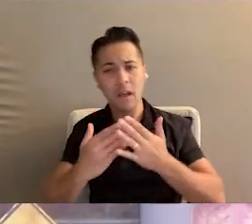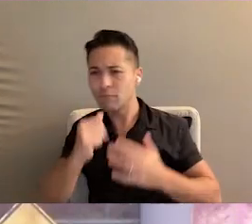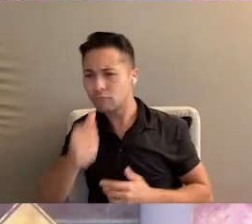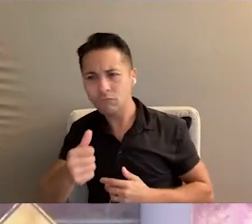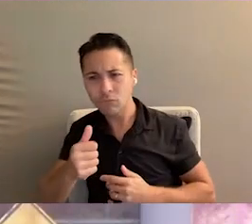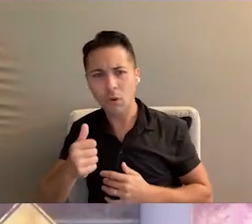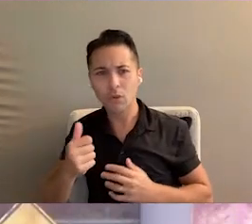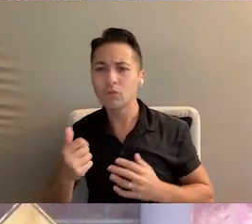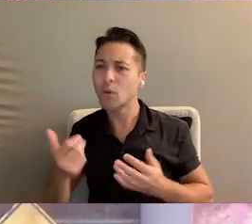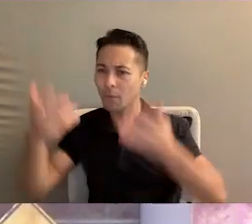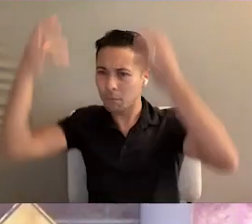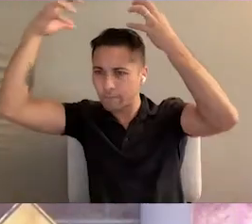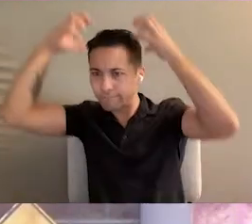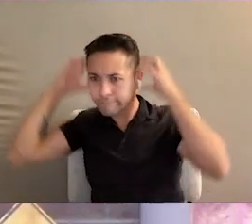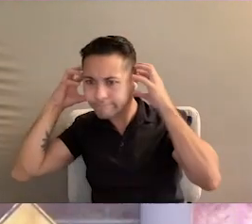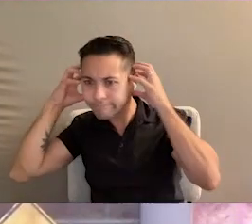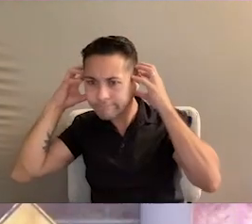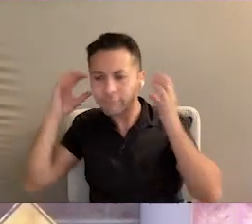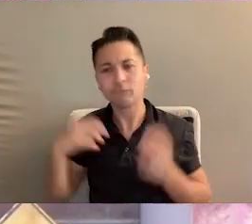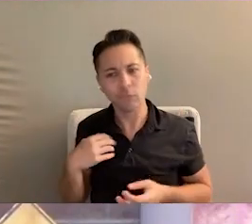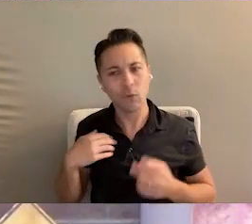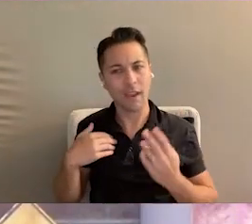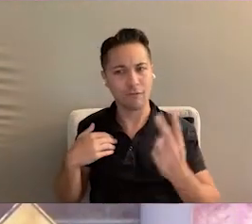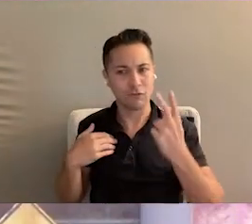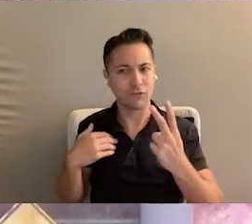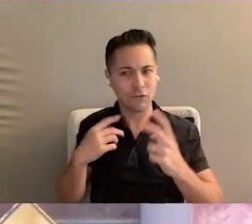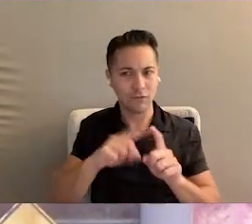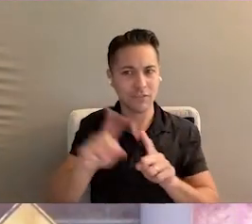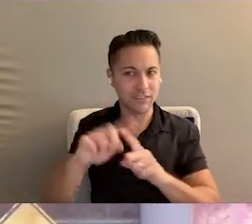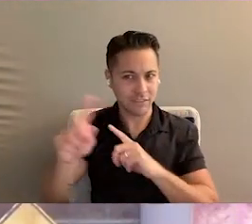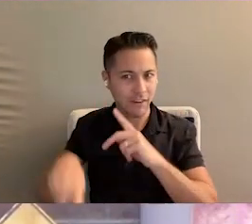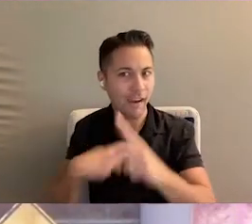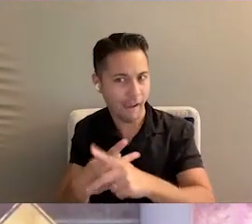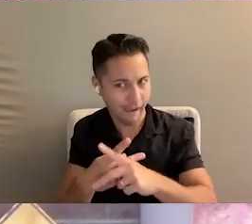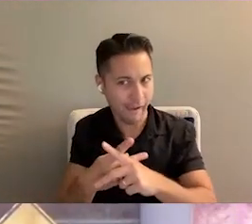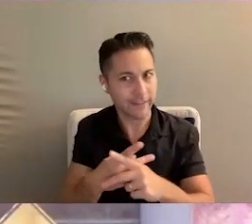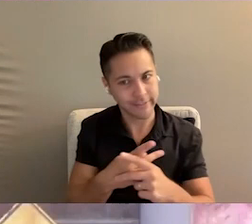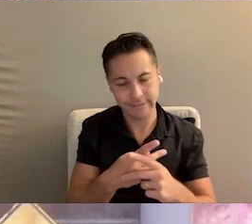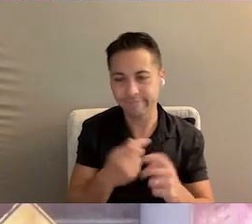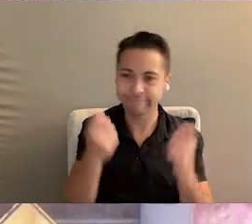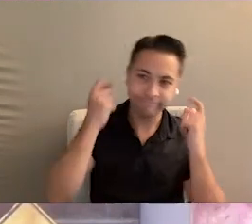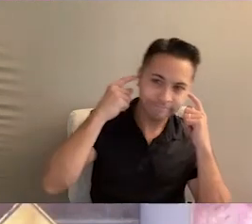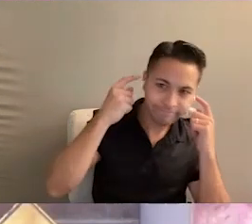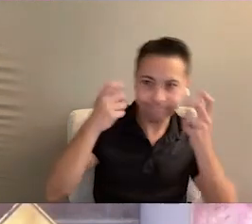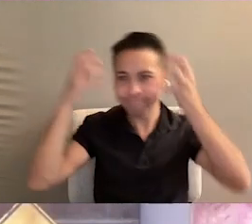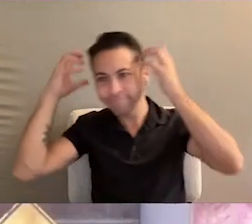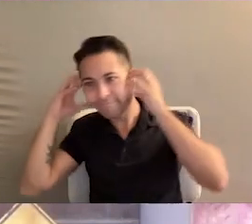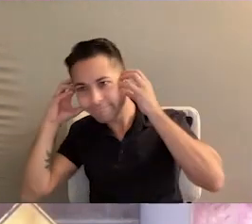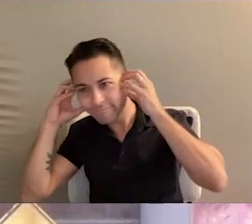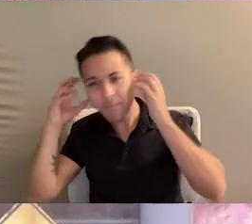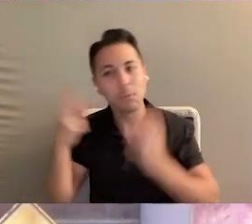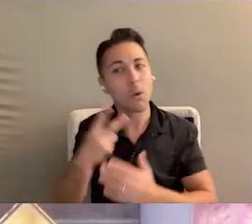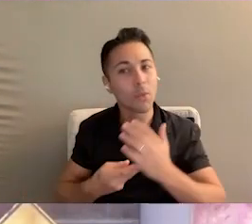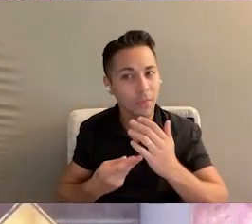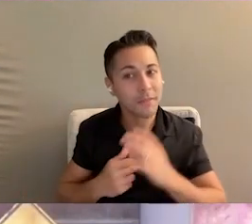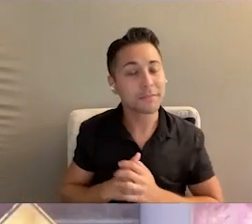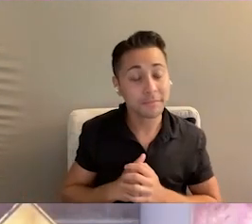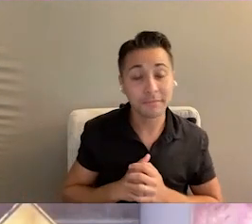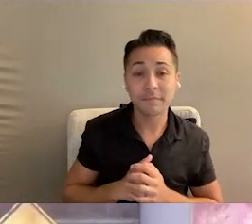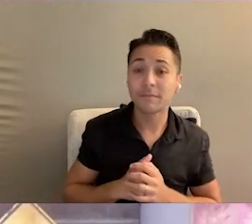there. Some don't. And so we provided two different types so that they could have them either outside of the ear or inside of the ear.